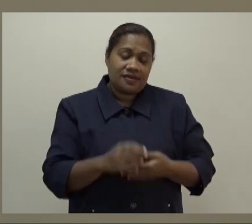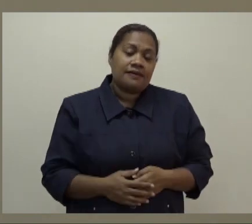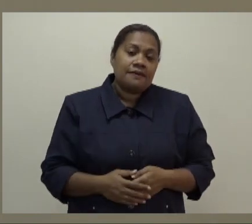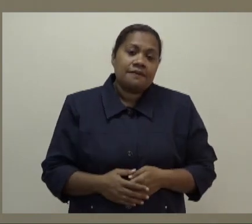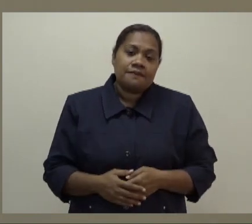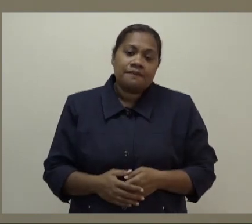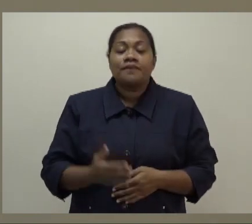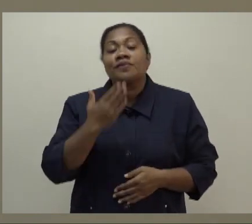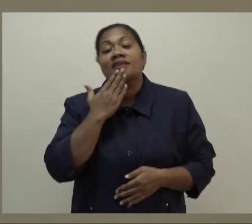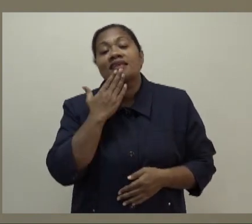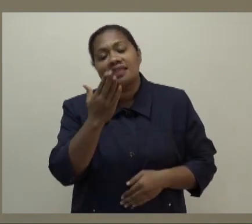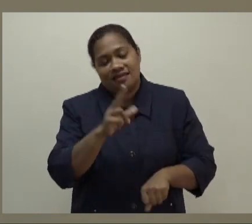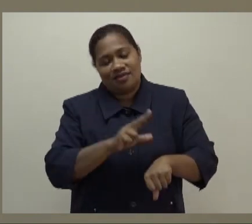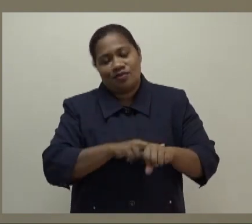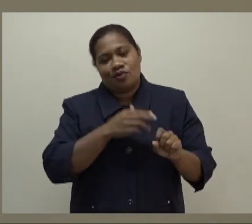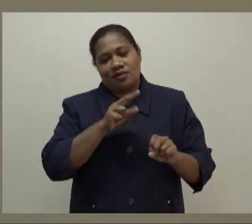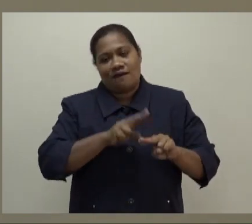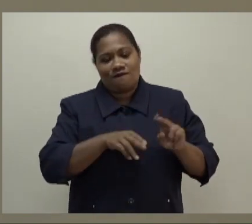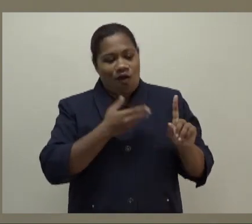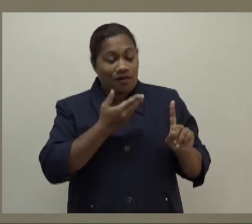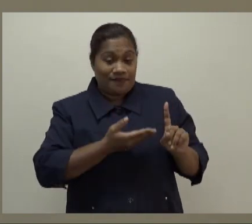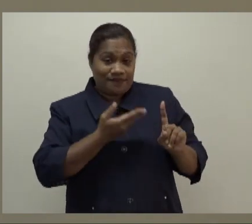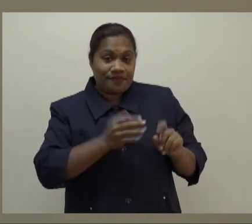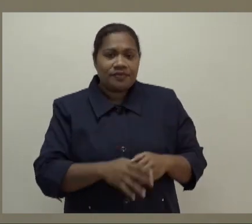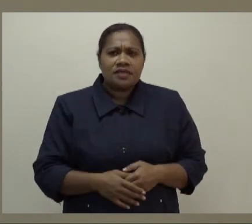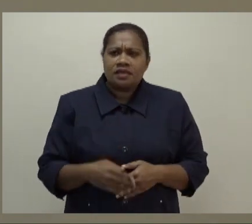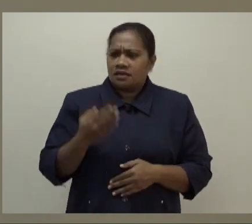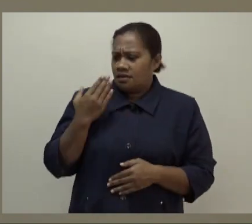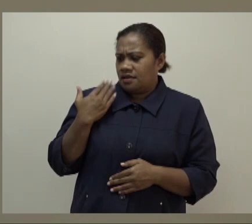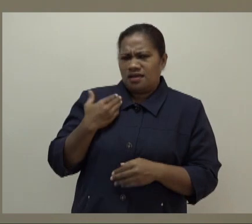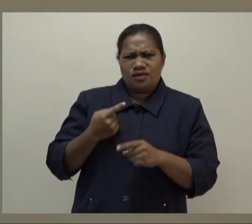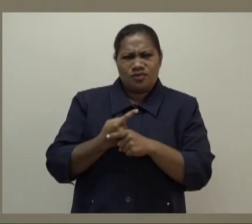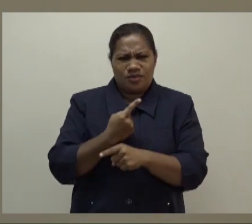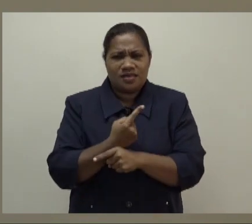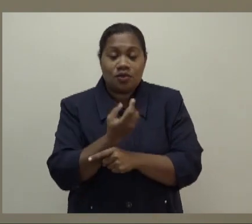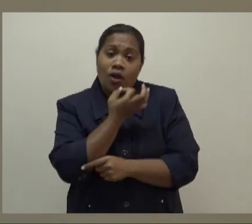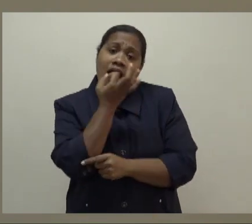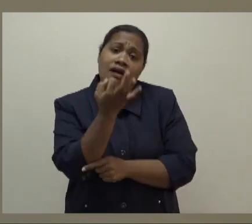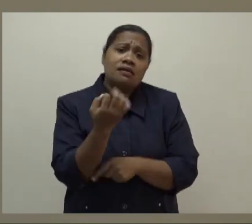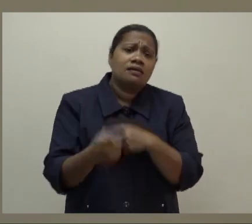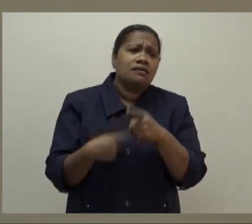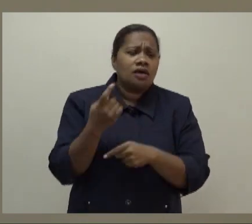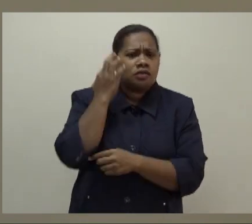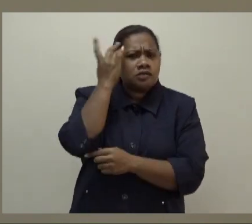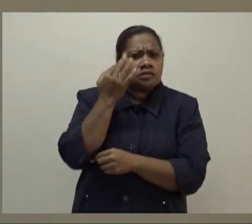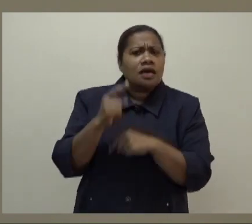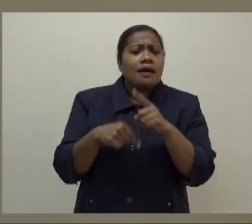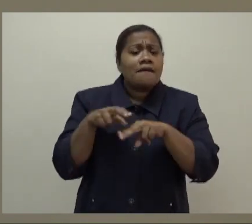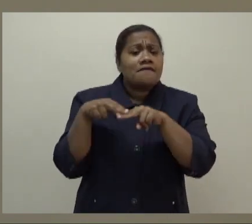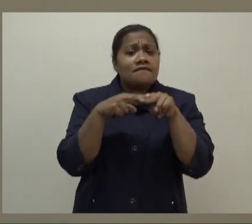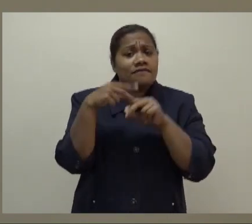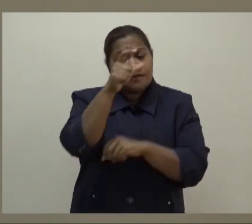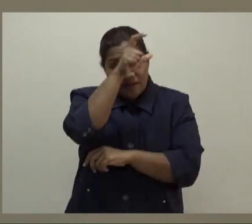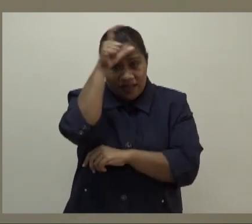Thank you, Dr. Fung. A couple of weeks ago, we asked you about a concern raised by the Virgin Nursing Association of the